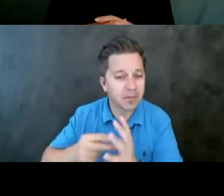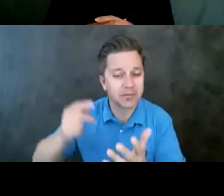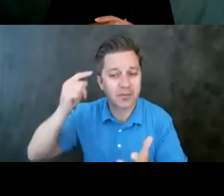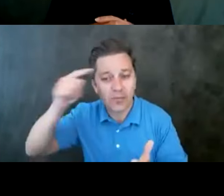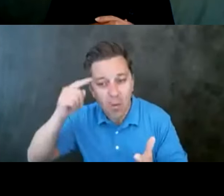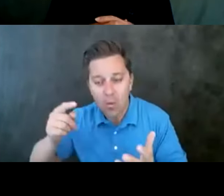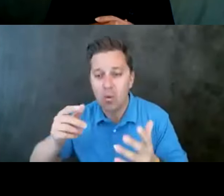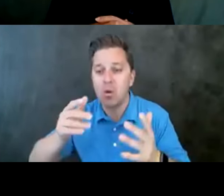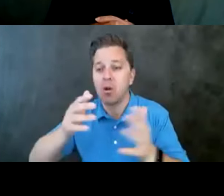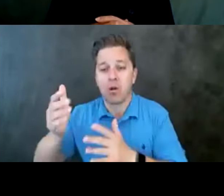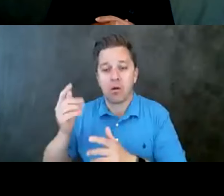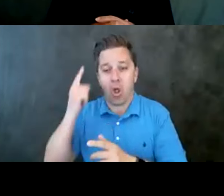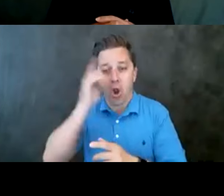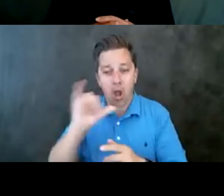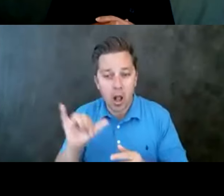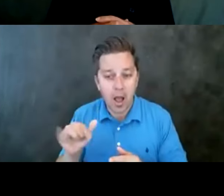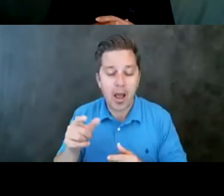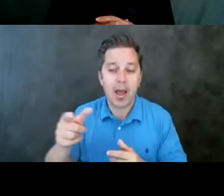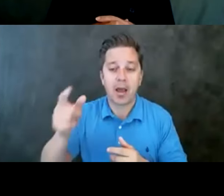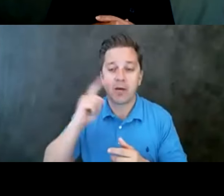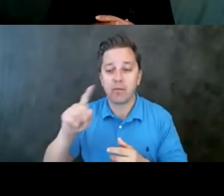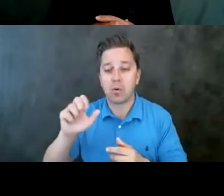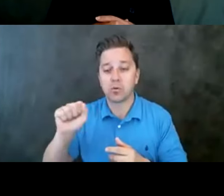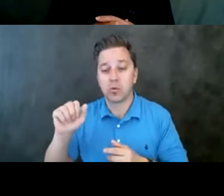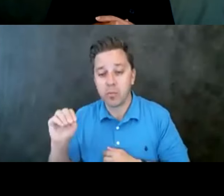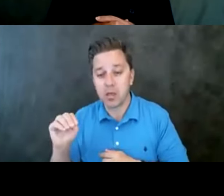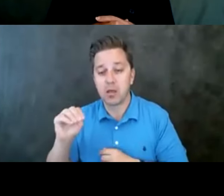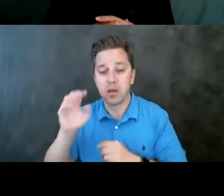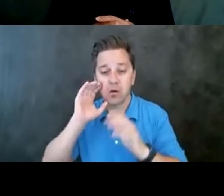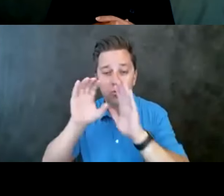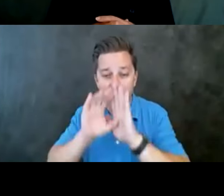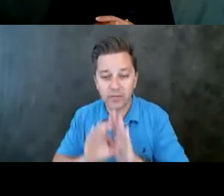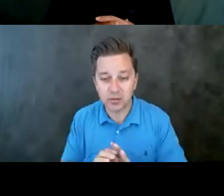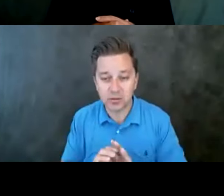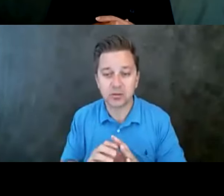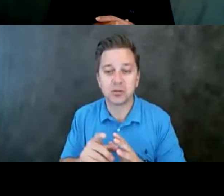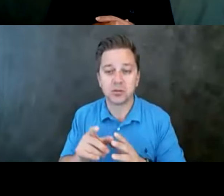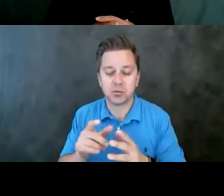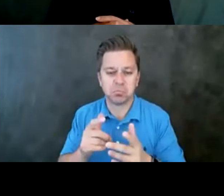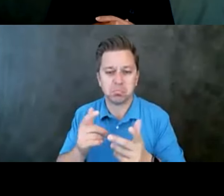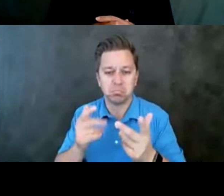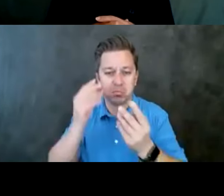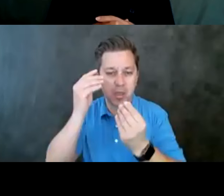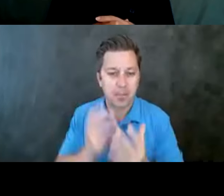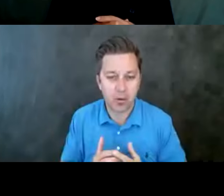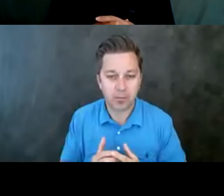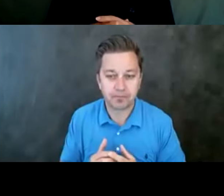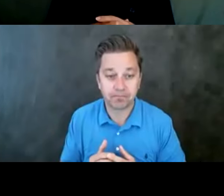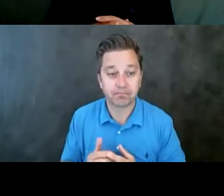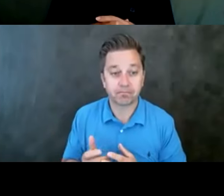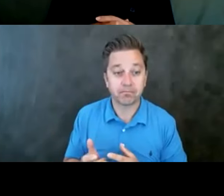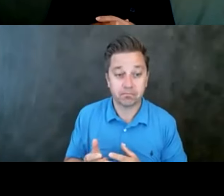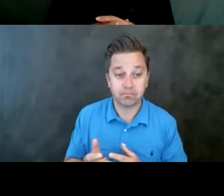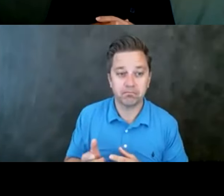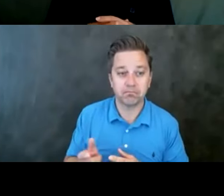the appearance of the social media, uh, graphics, um, you can let me know. And,